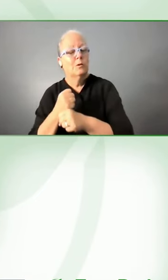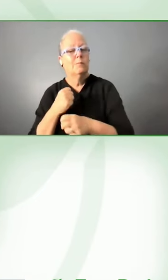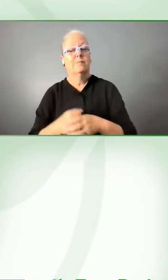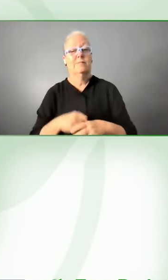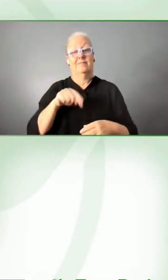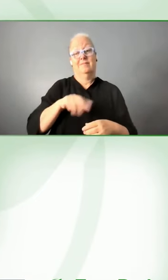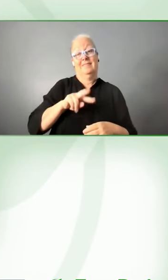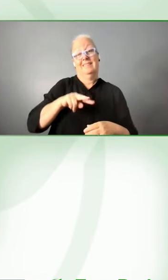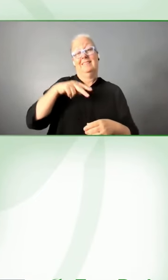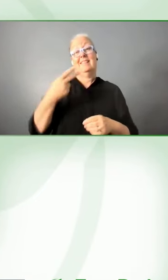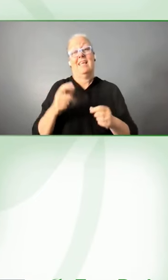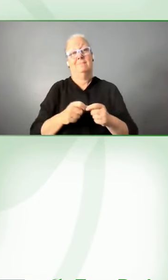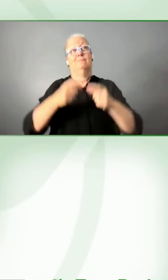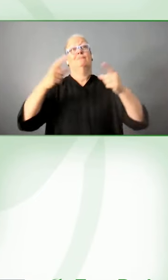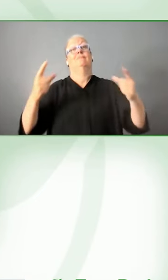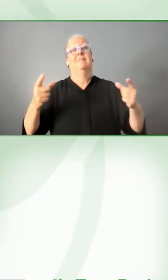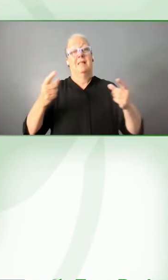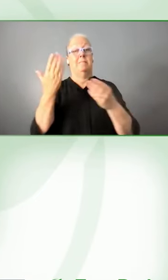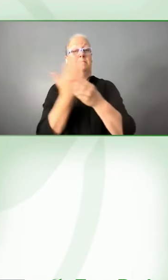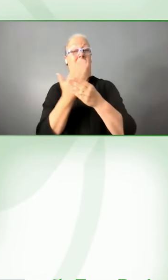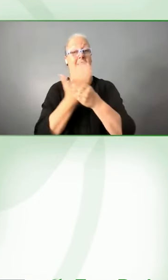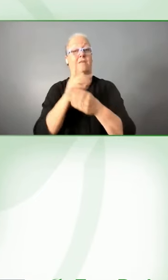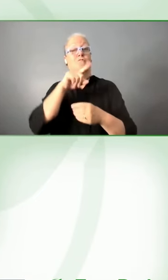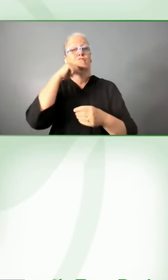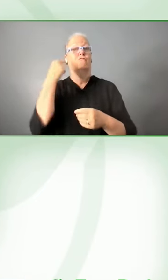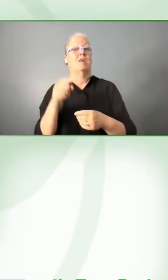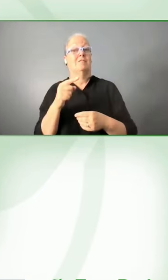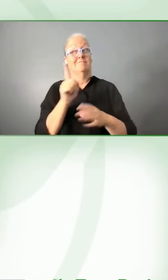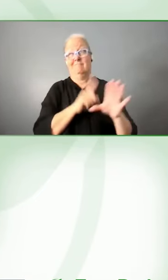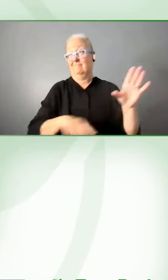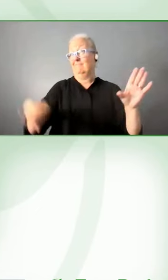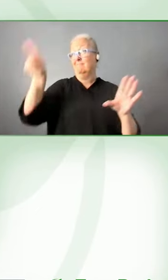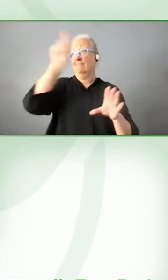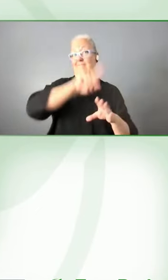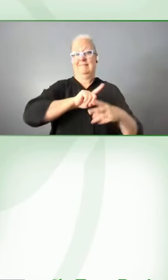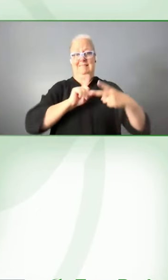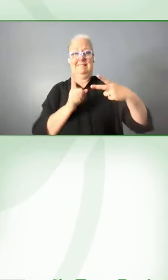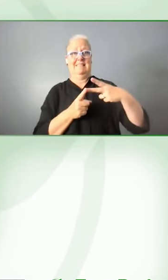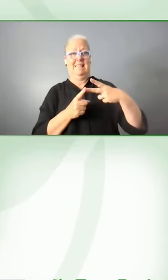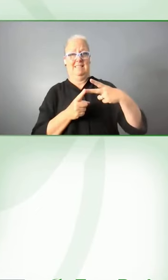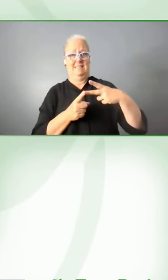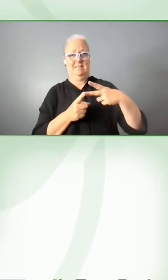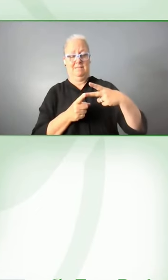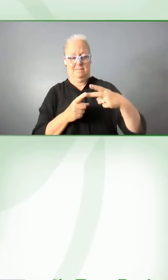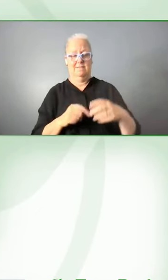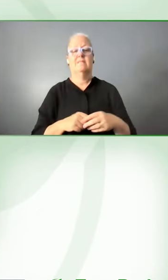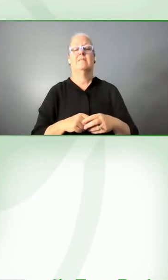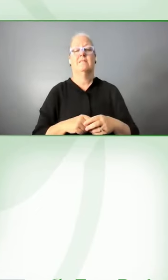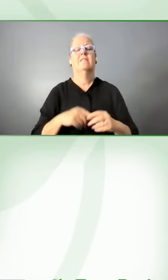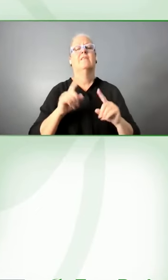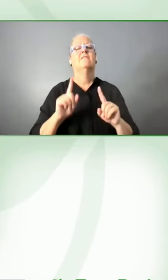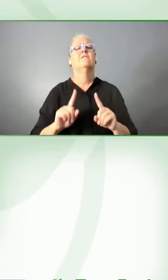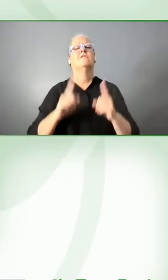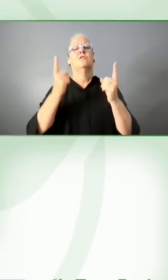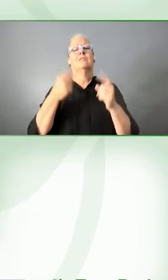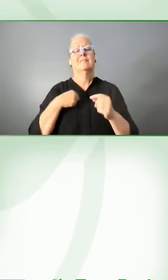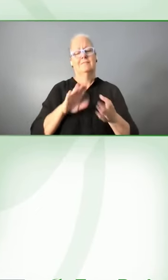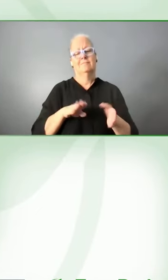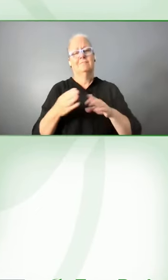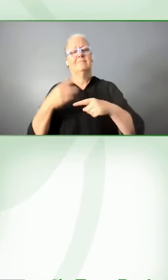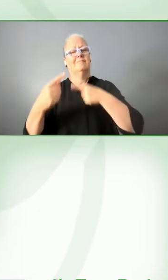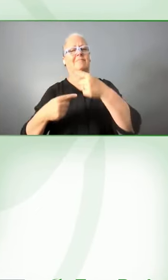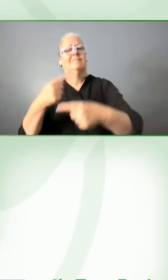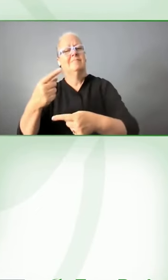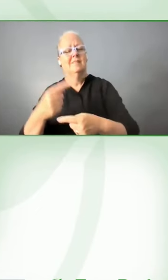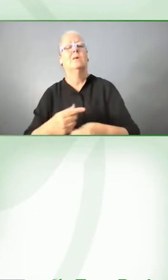russia operating all over the country and the first stage of the accessibility implementation was atms adaptation